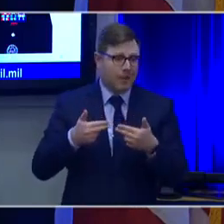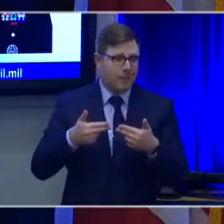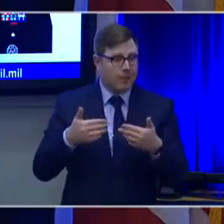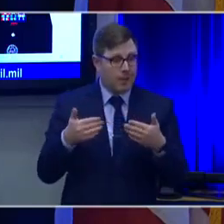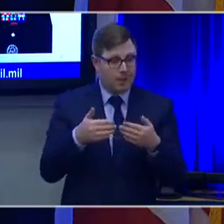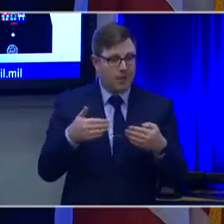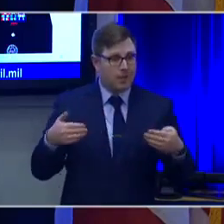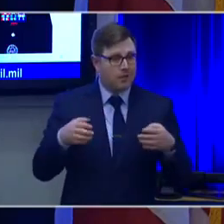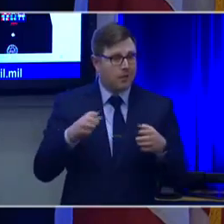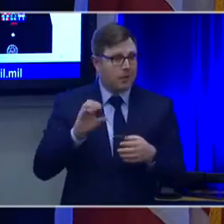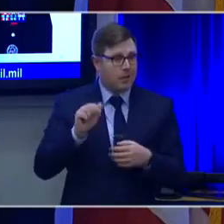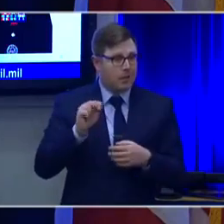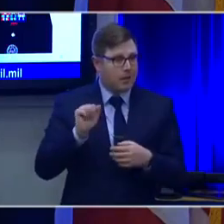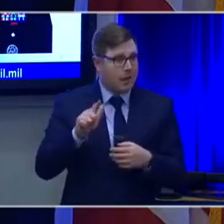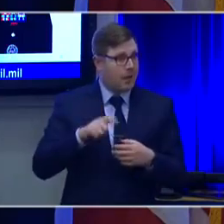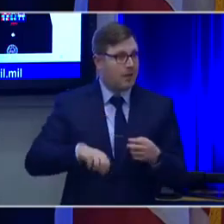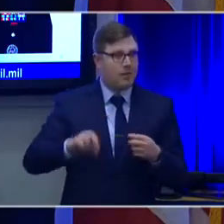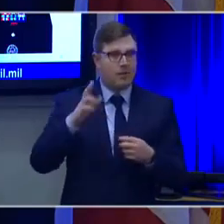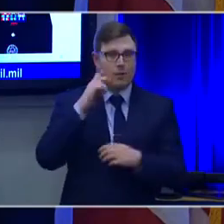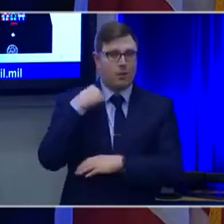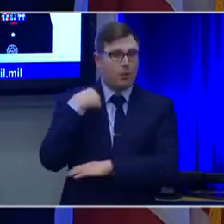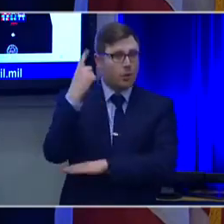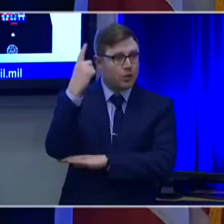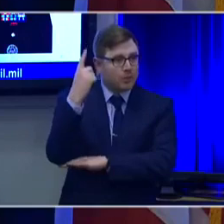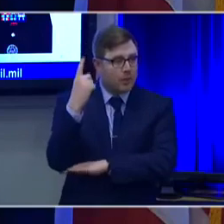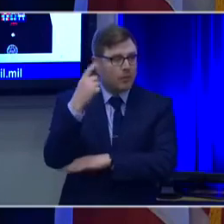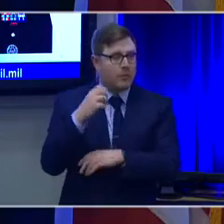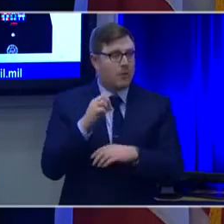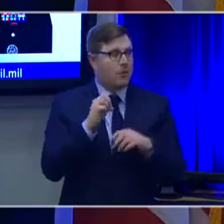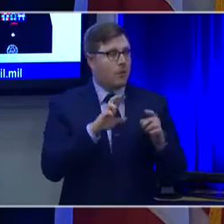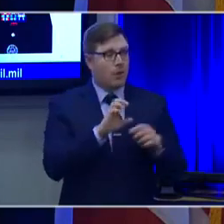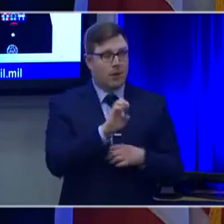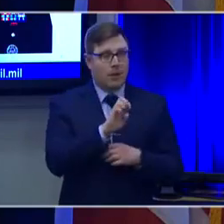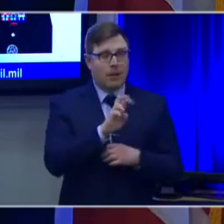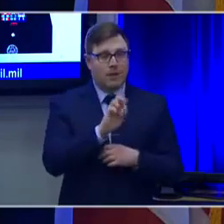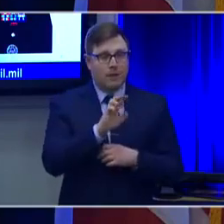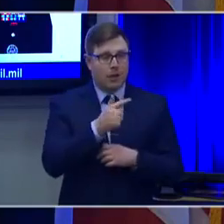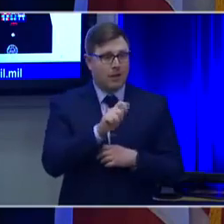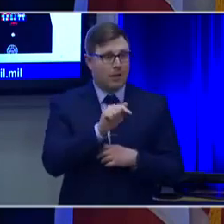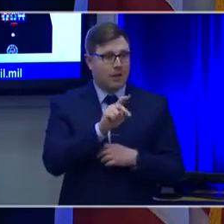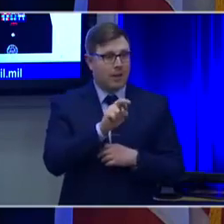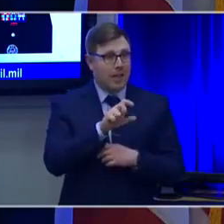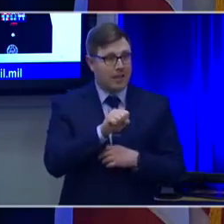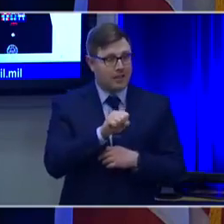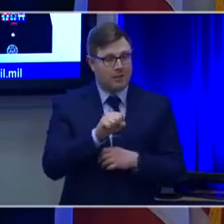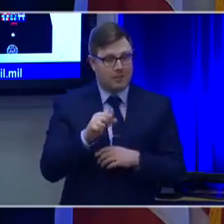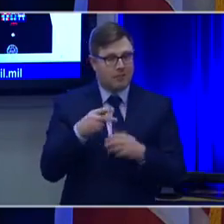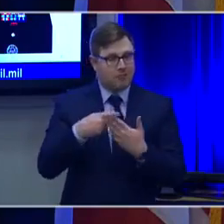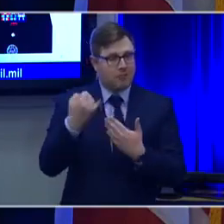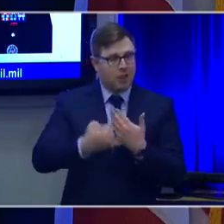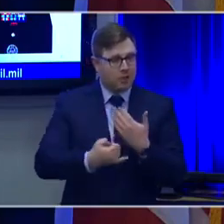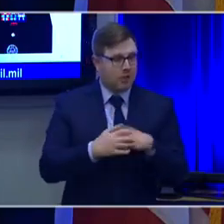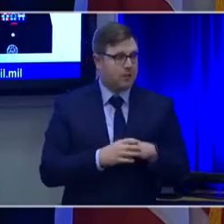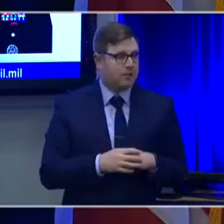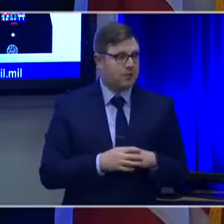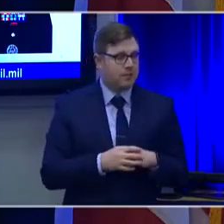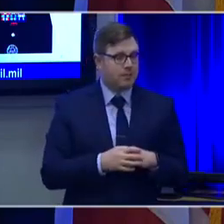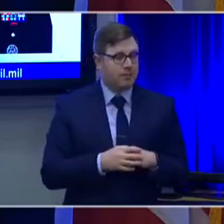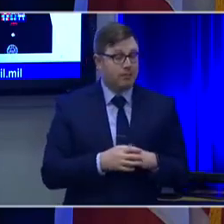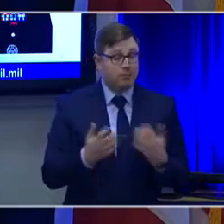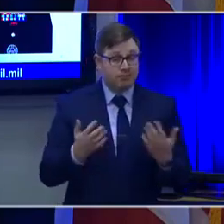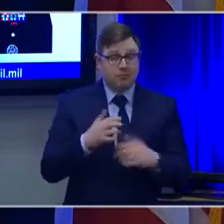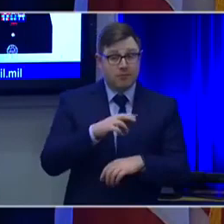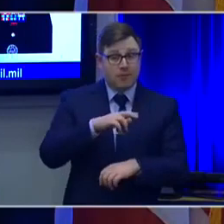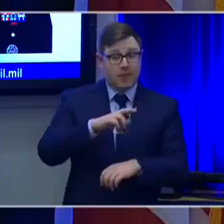Monument or the Everglades projects, you know, environmental restoration in the Great Lakes, the nation